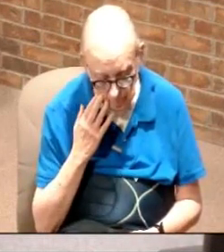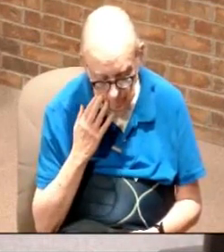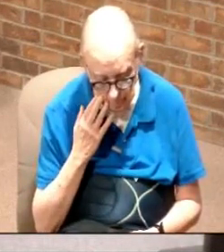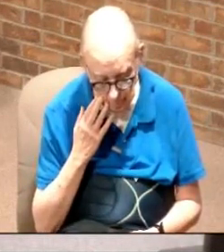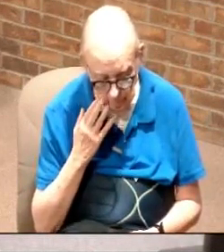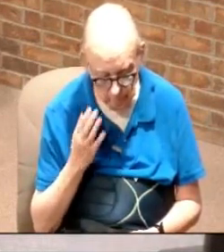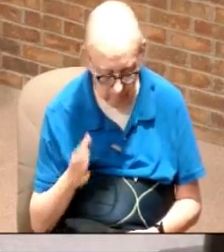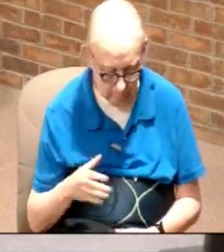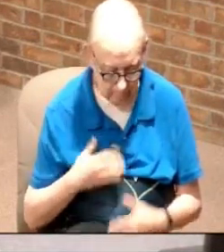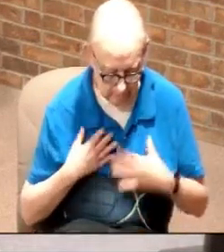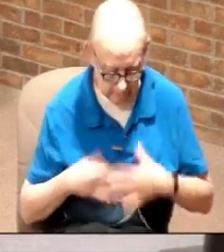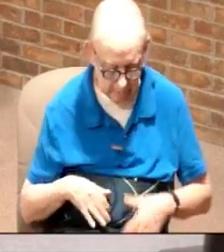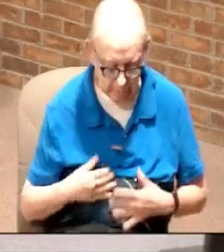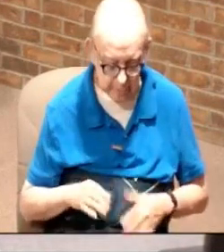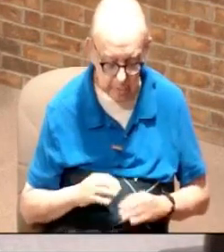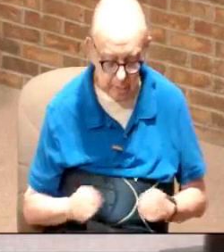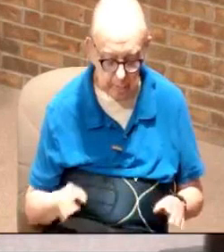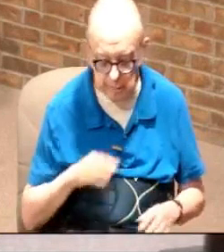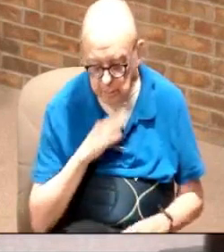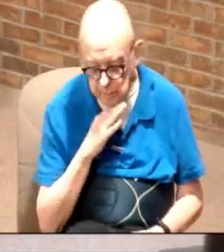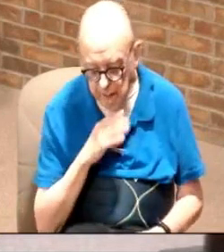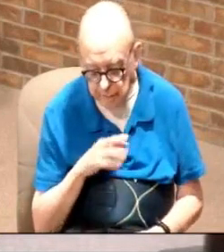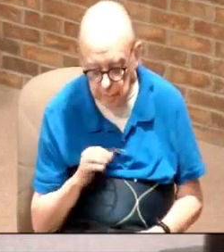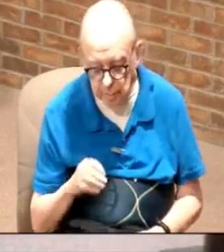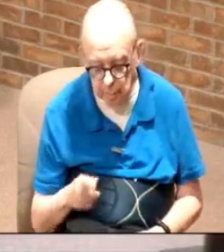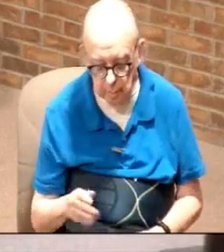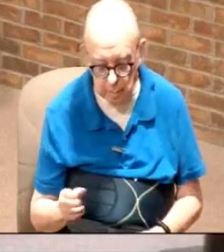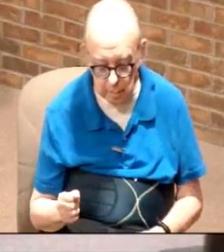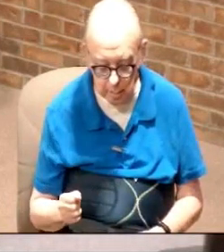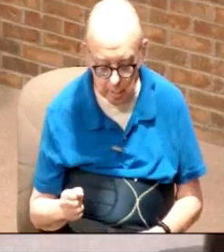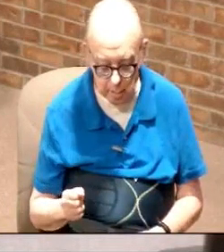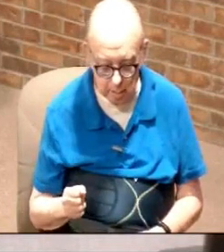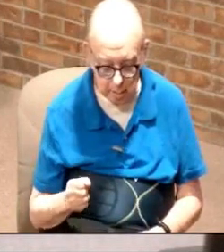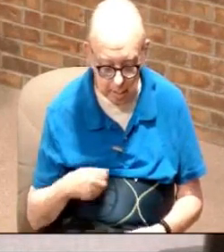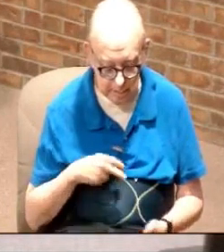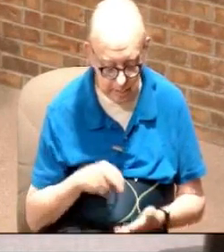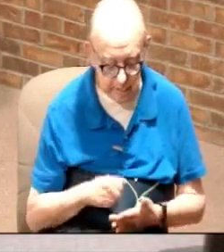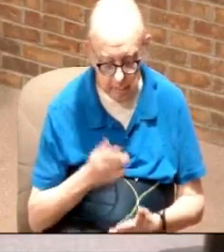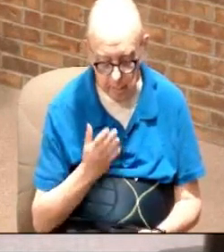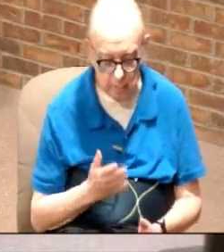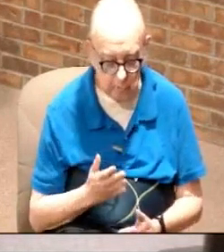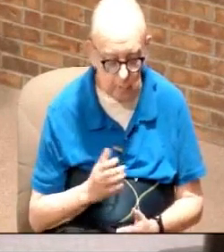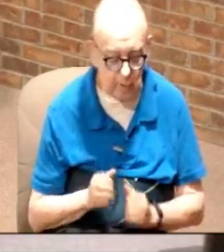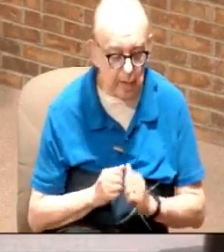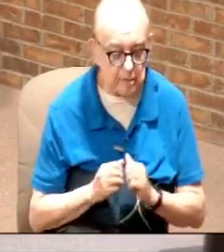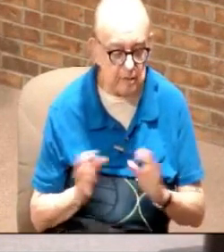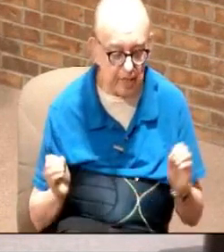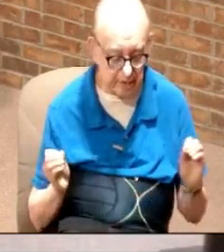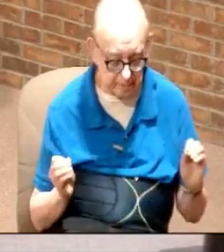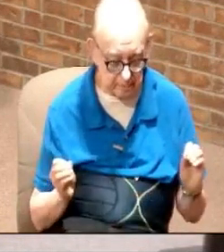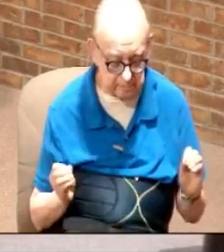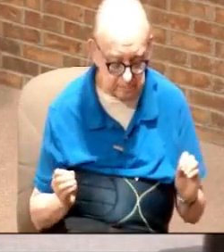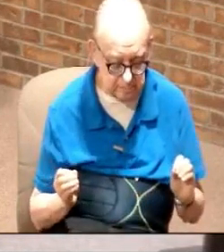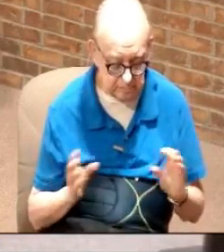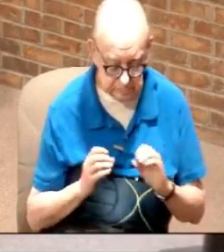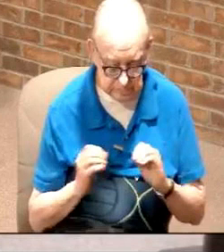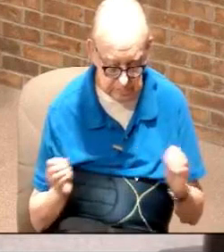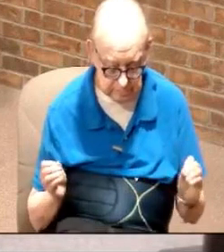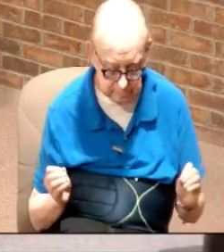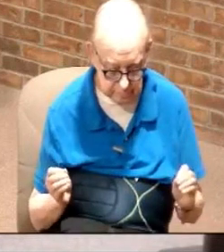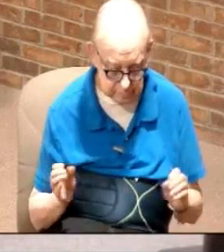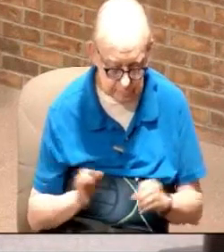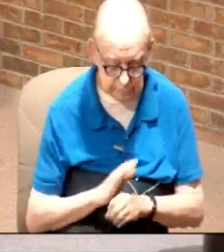but trash and rags and I am standing before God with nothing nothing